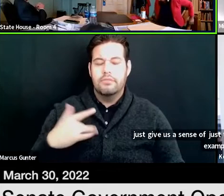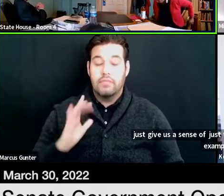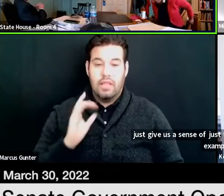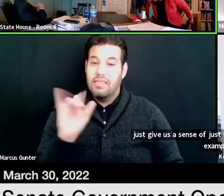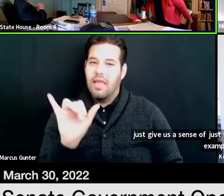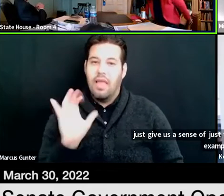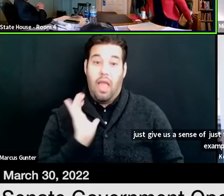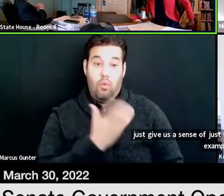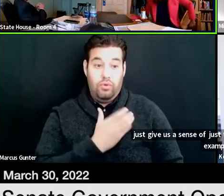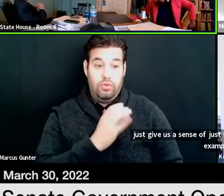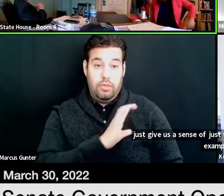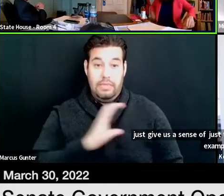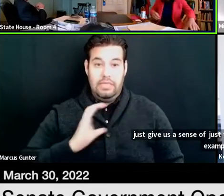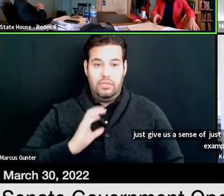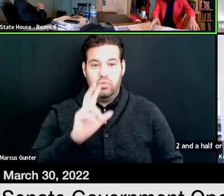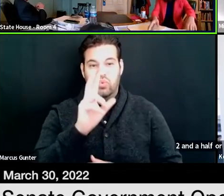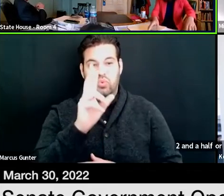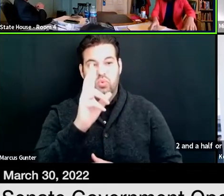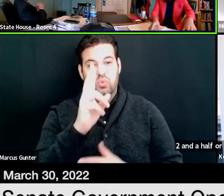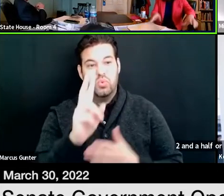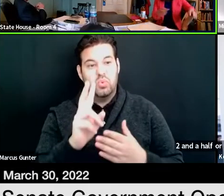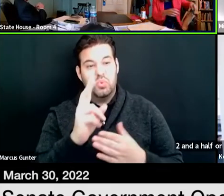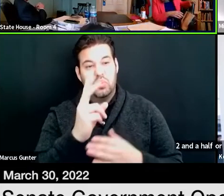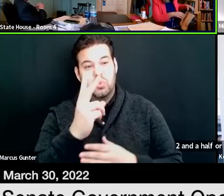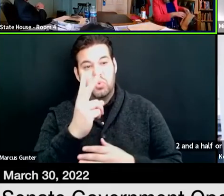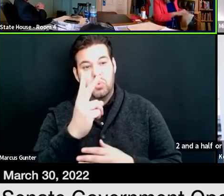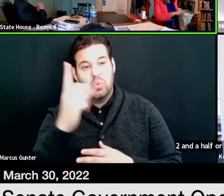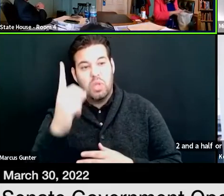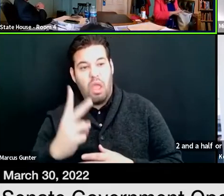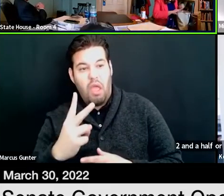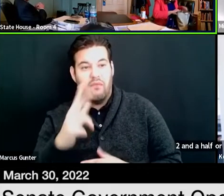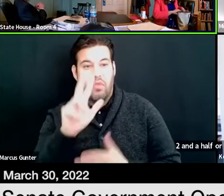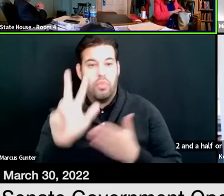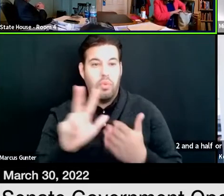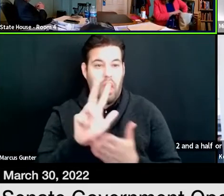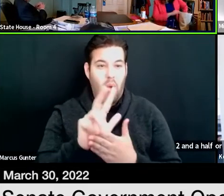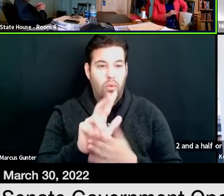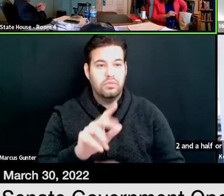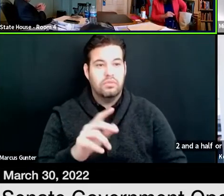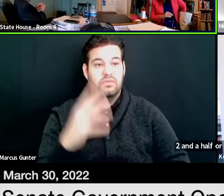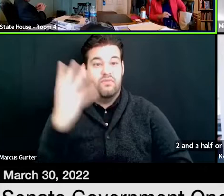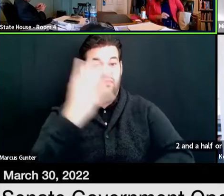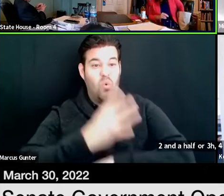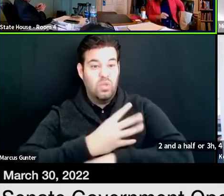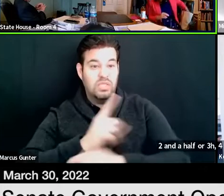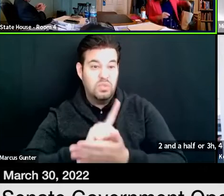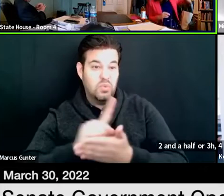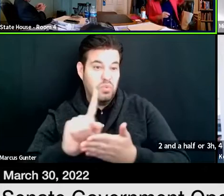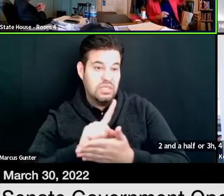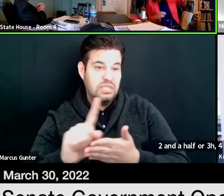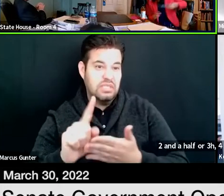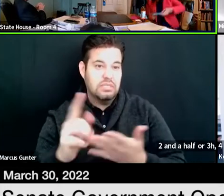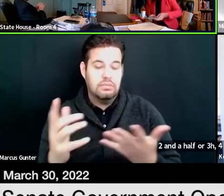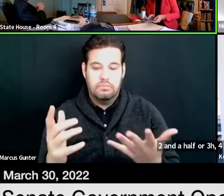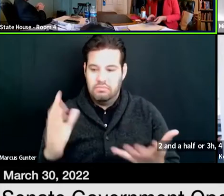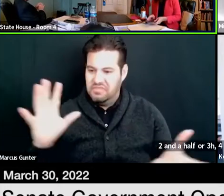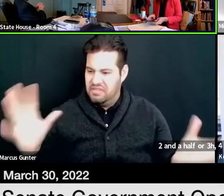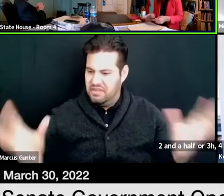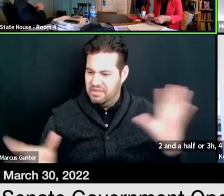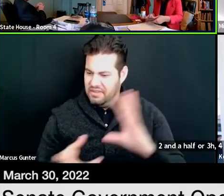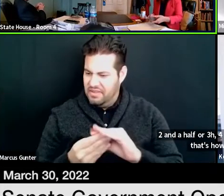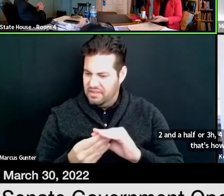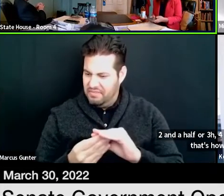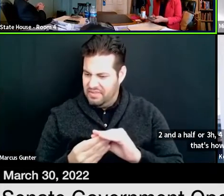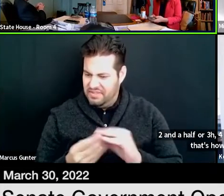three hours, four days a week. So that's, I don't know how many, how many,